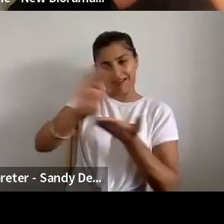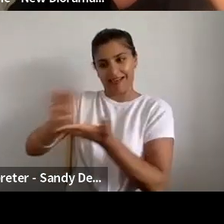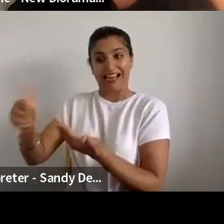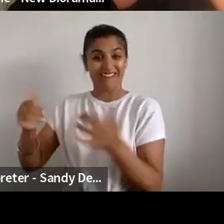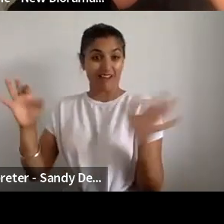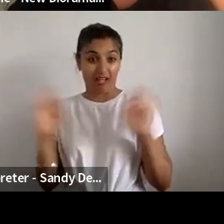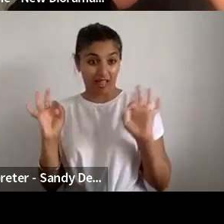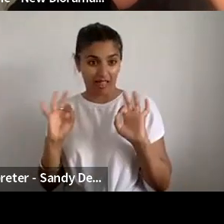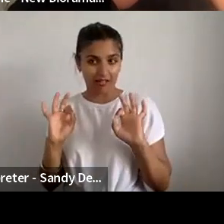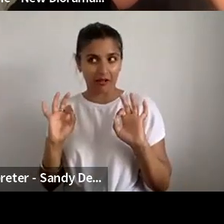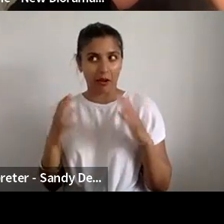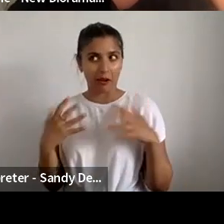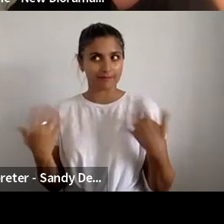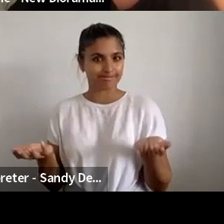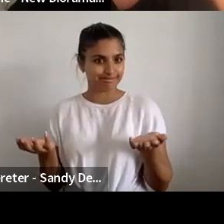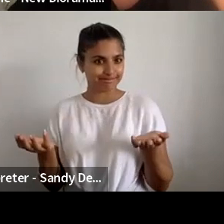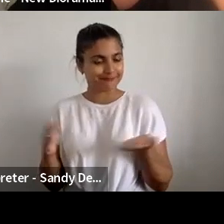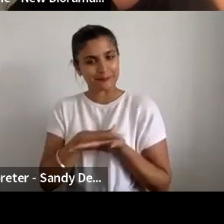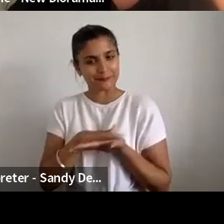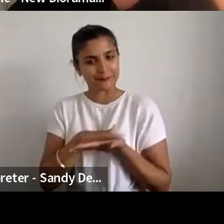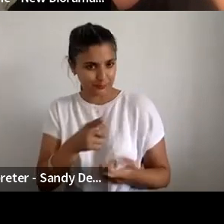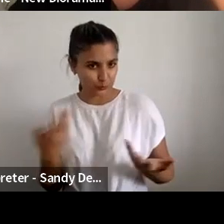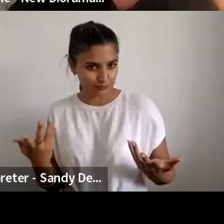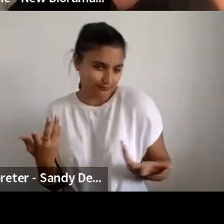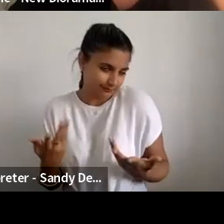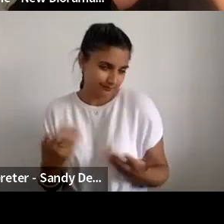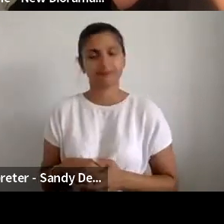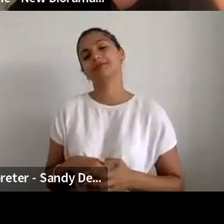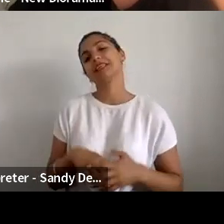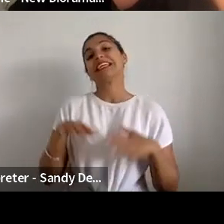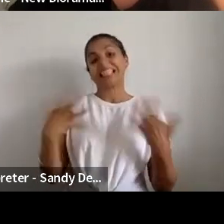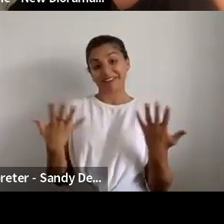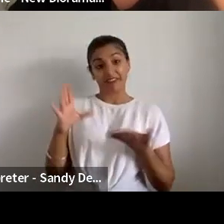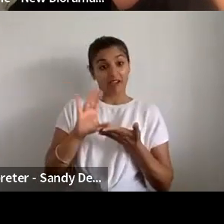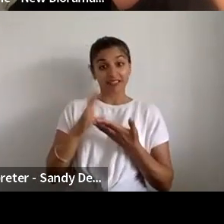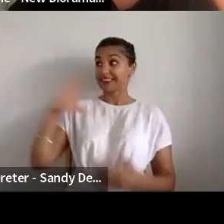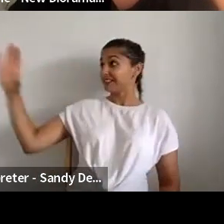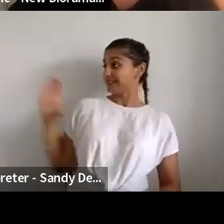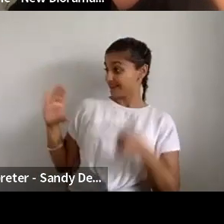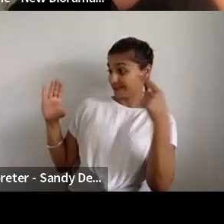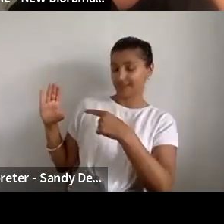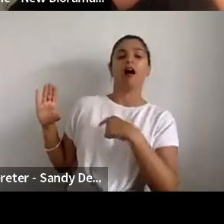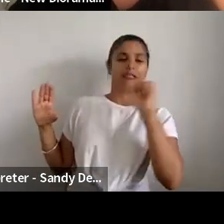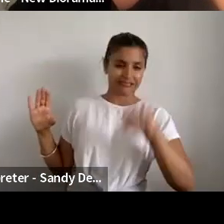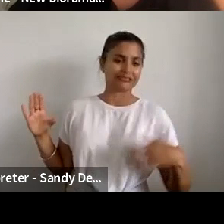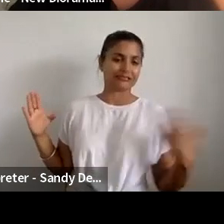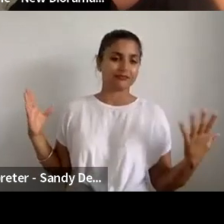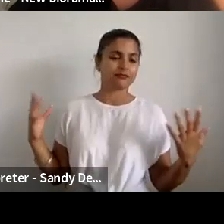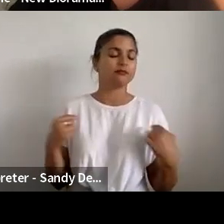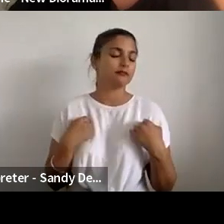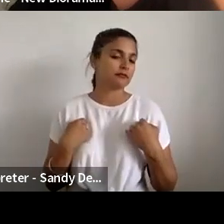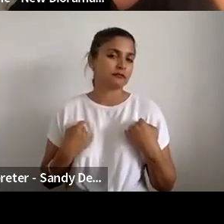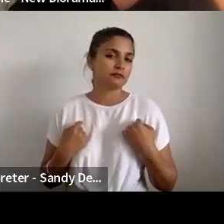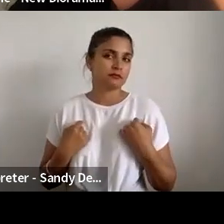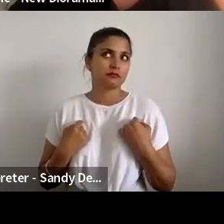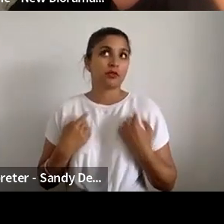application process in order to get money to give money. So we'll see whether that happens again. But I mean, yes, fundamentally, our